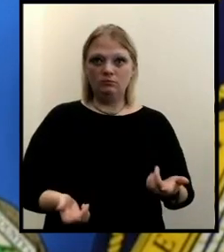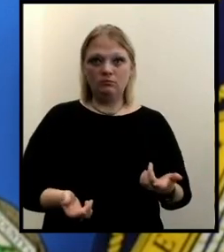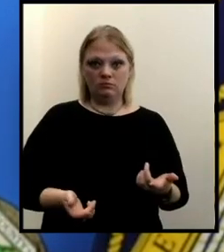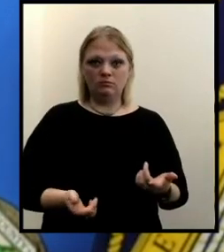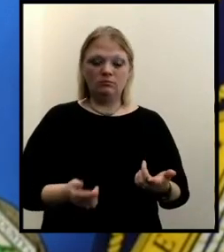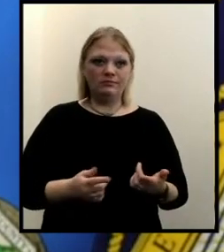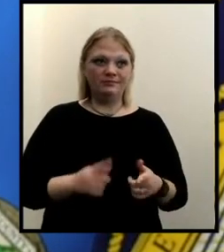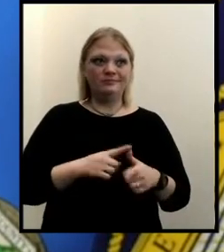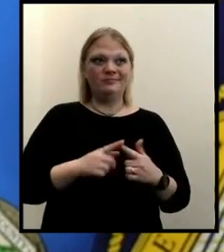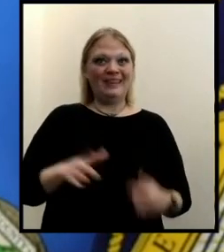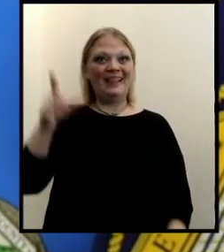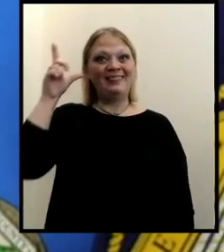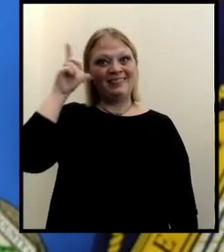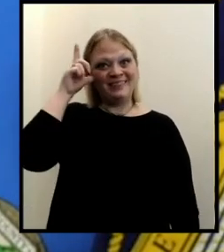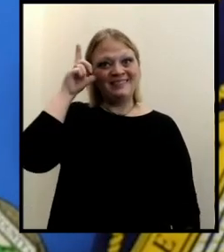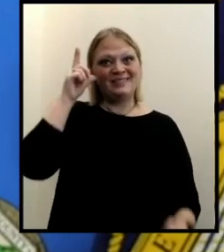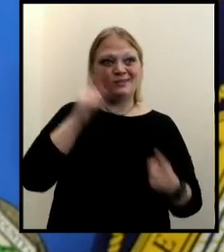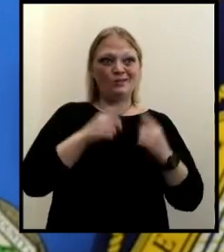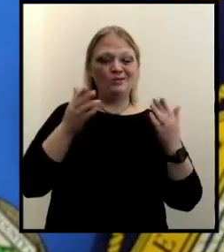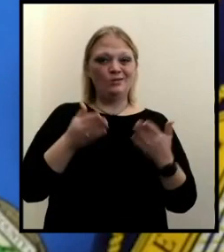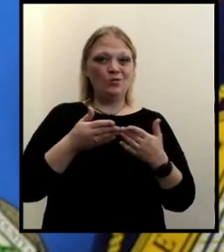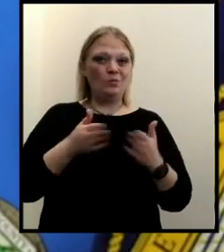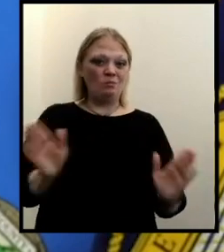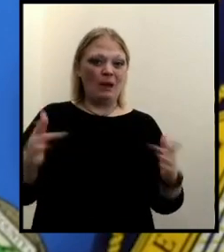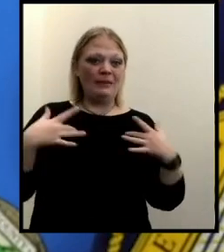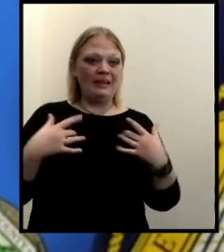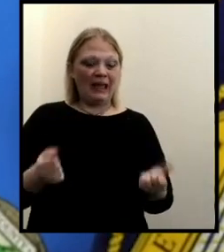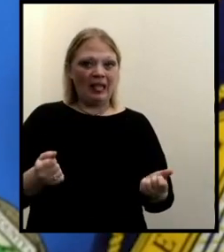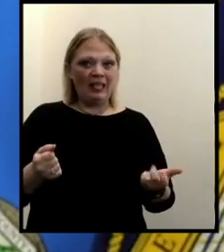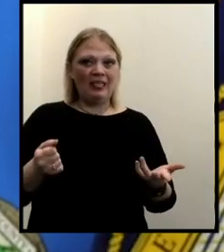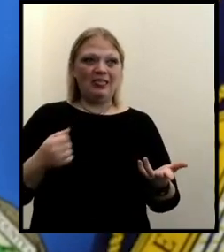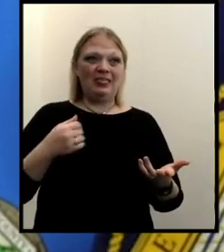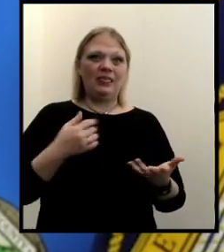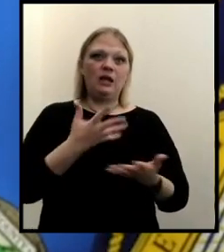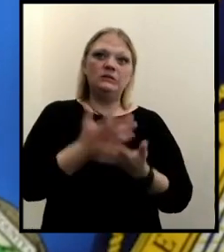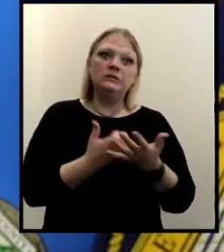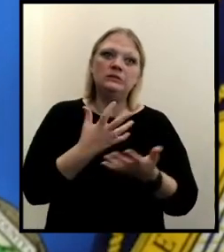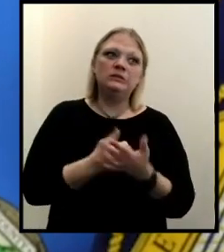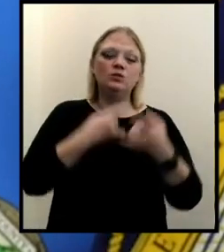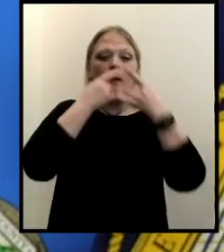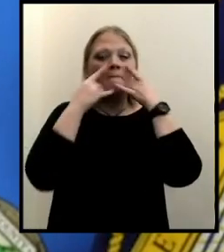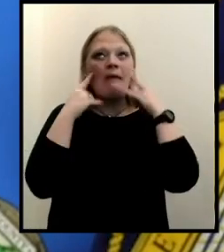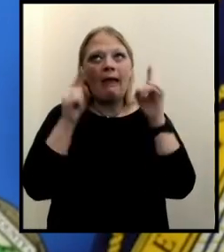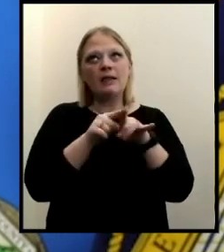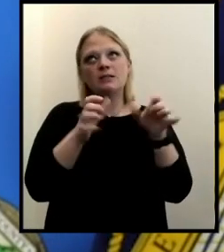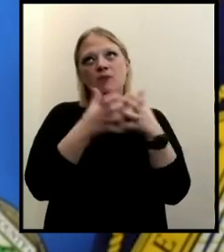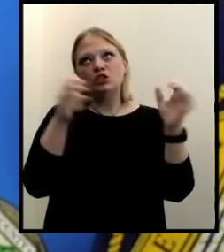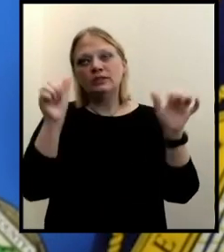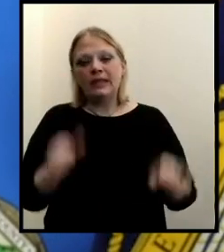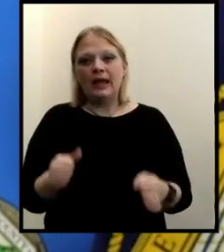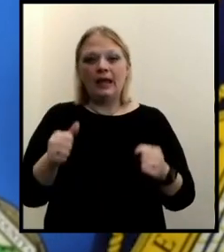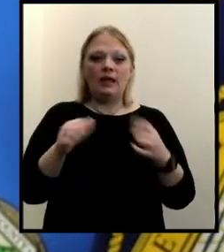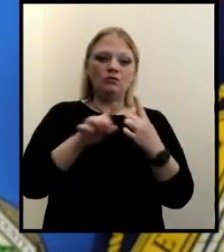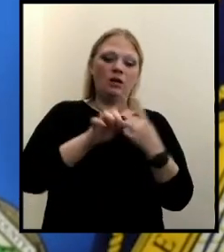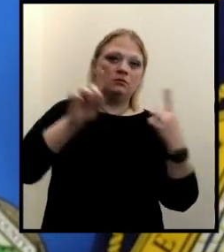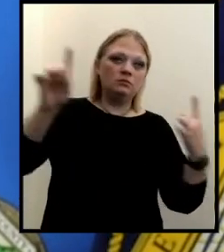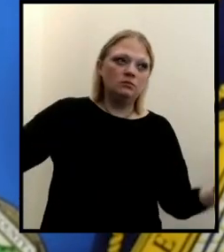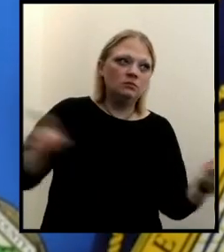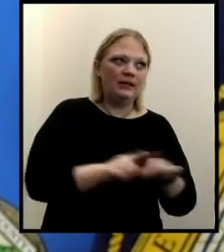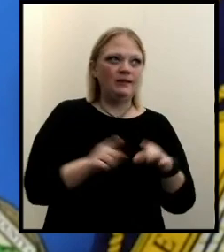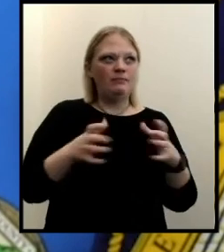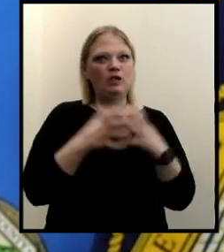and and you know listen to help public health please to to mask as much as you can